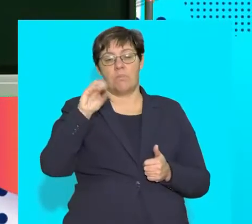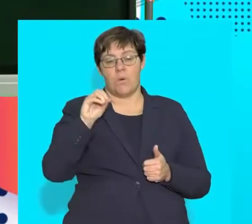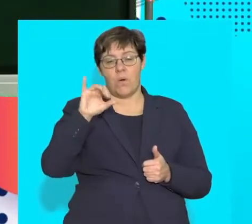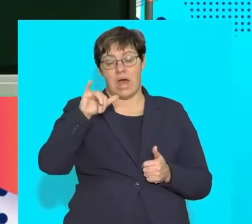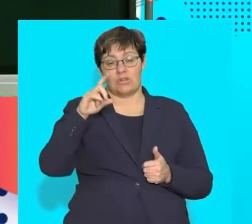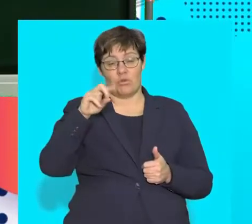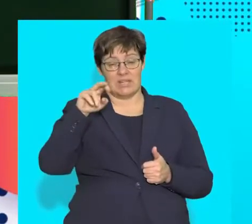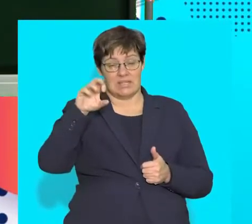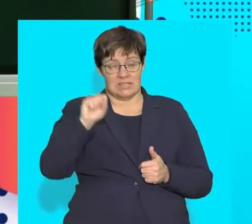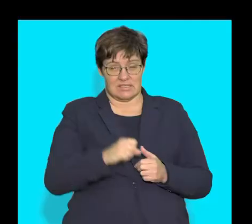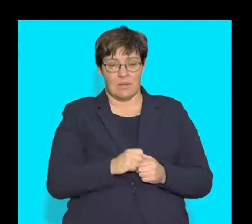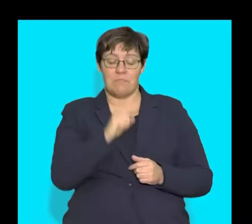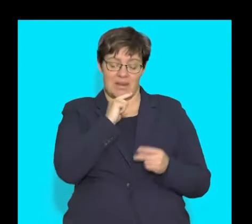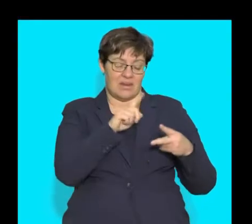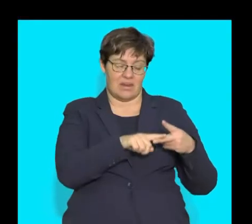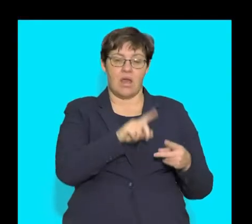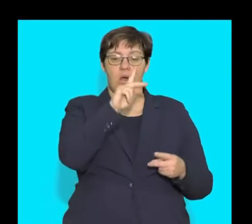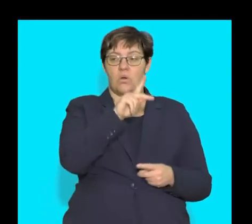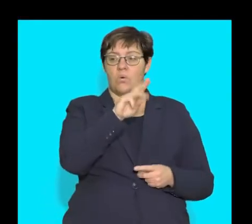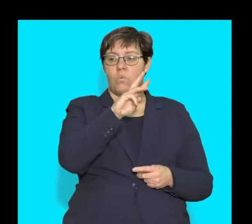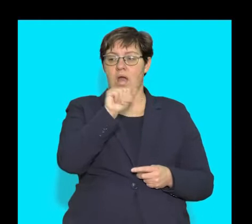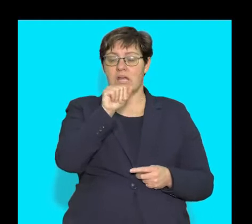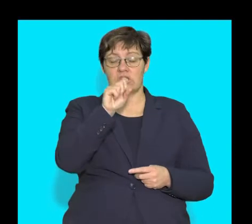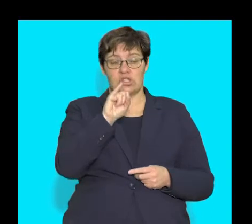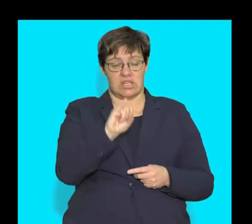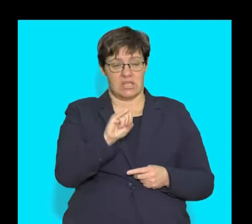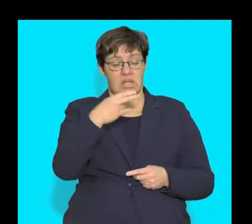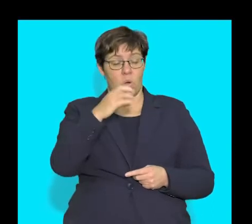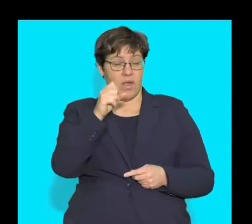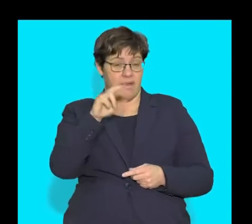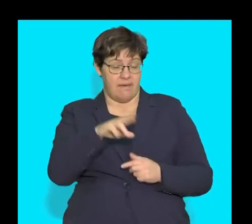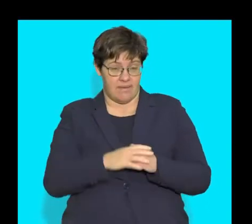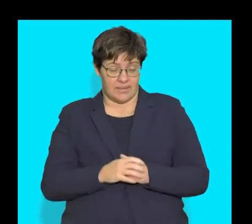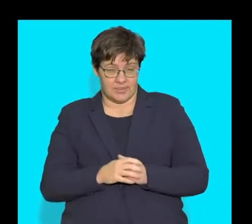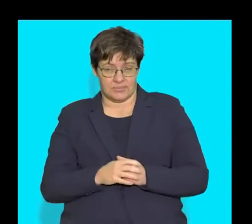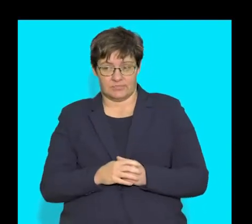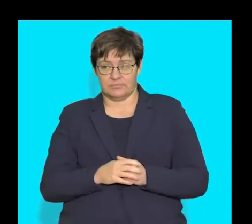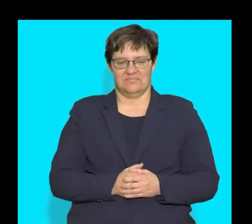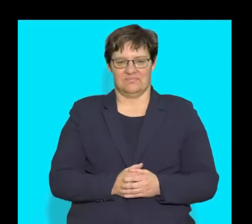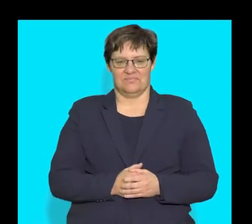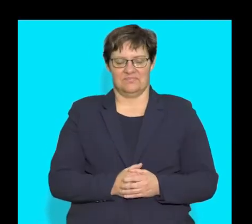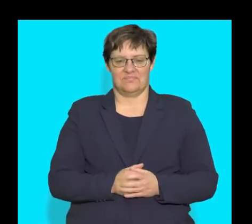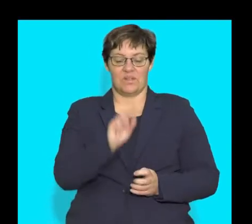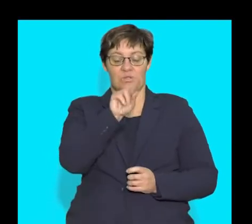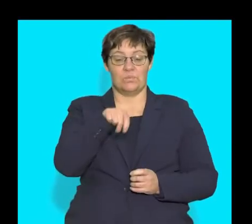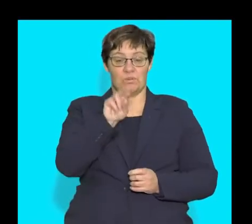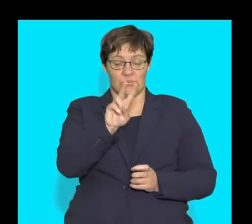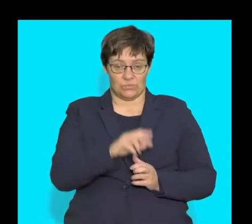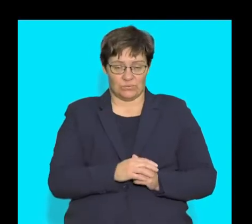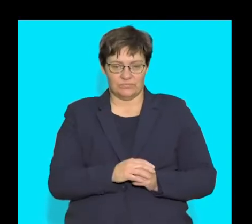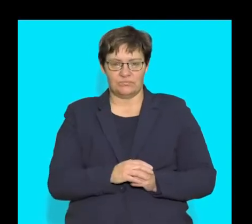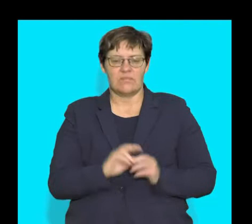So, the answer for this is kwashioka. Let's move on to the next one. 2.2.